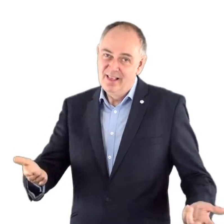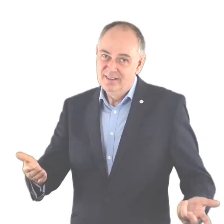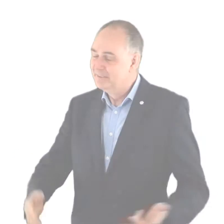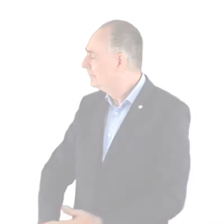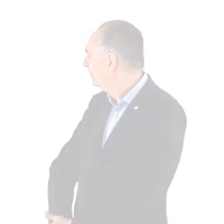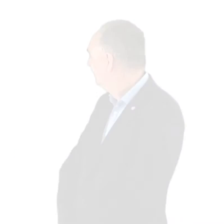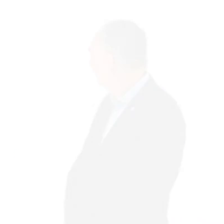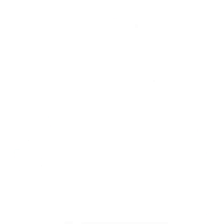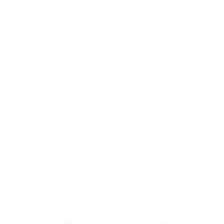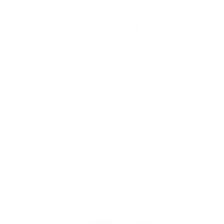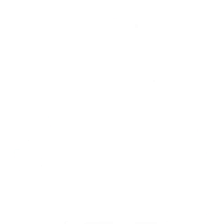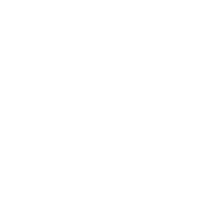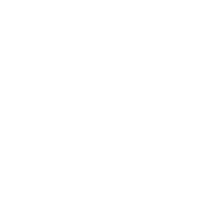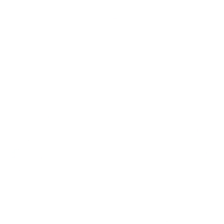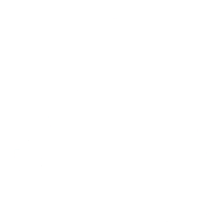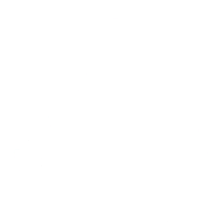Thank you. Thank you.